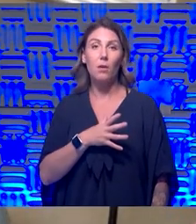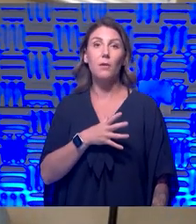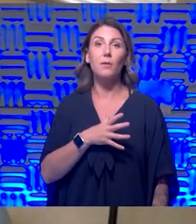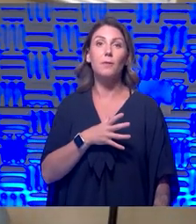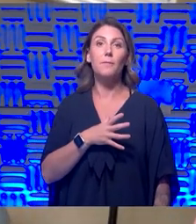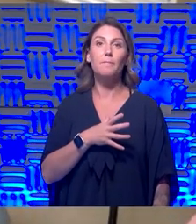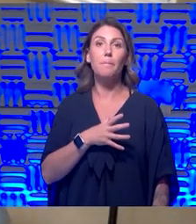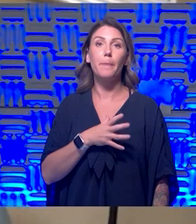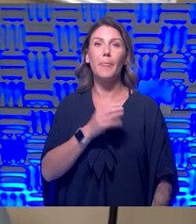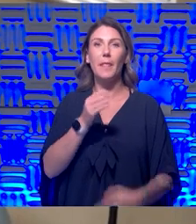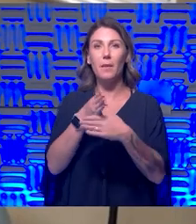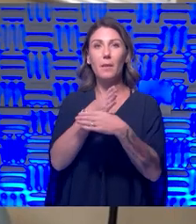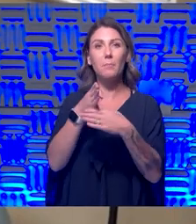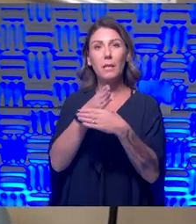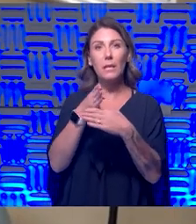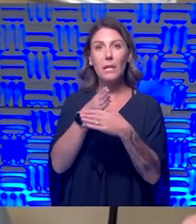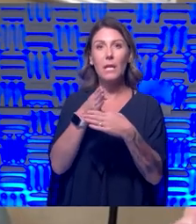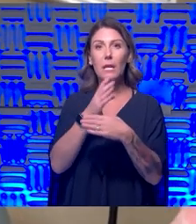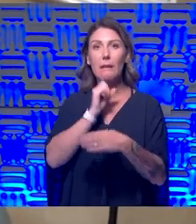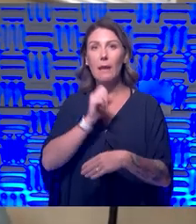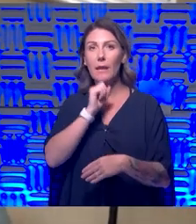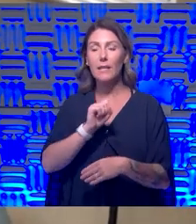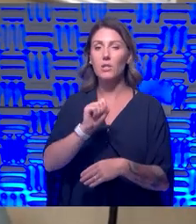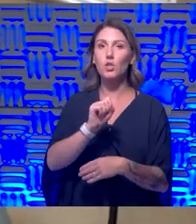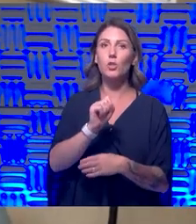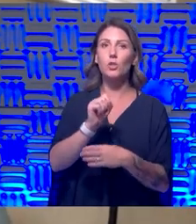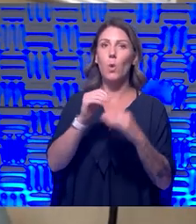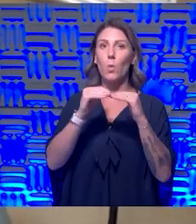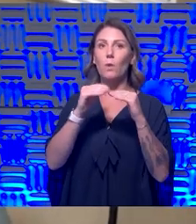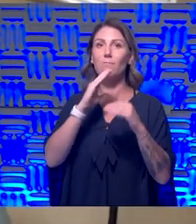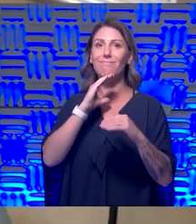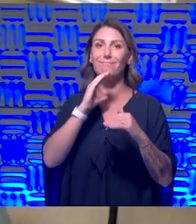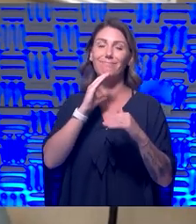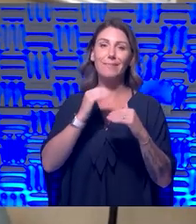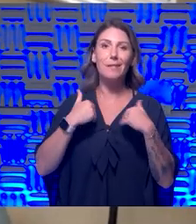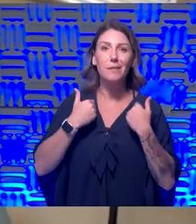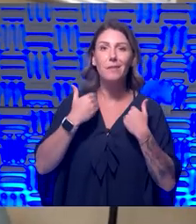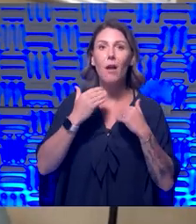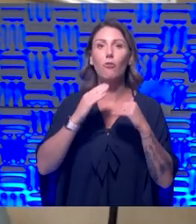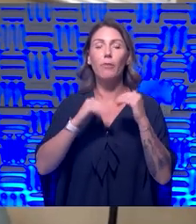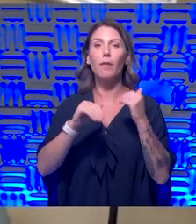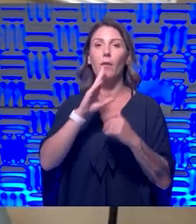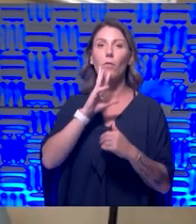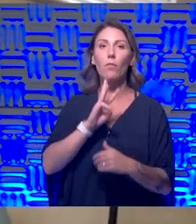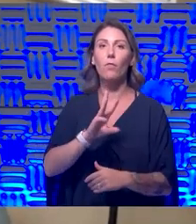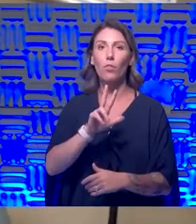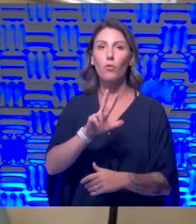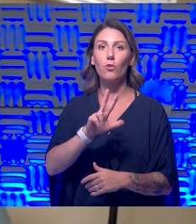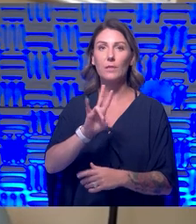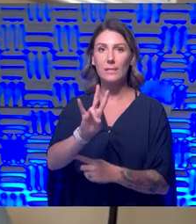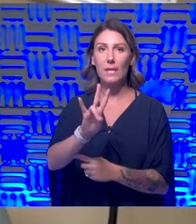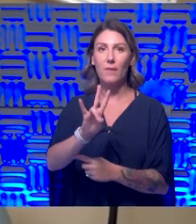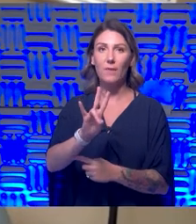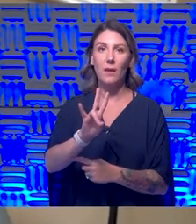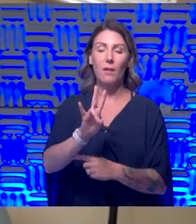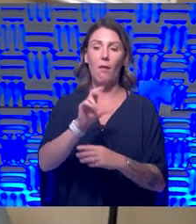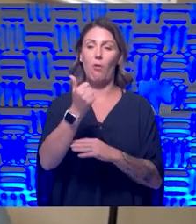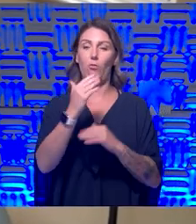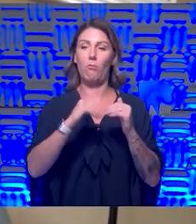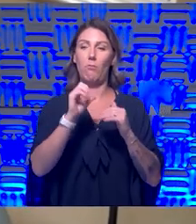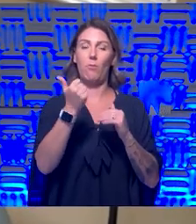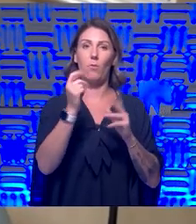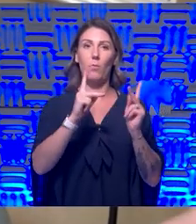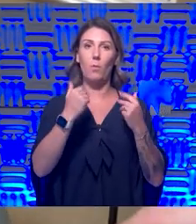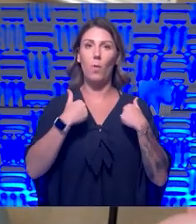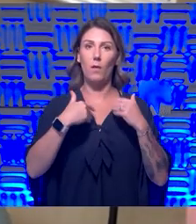the median age was 37 years old, so younger, as opposed to somebody who has symptoms. So as you're getting to be